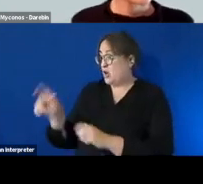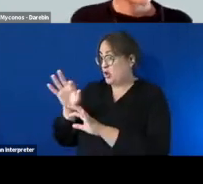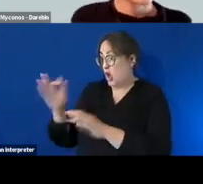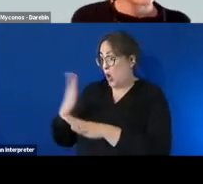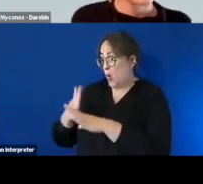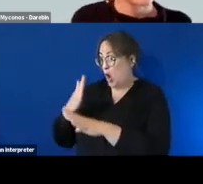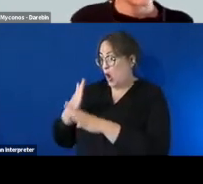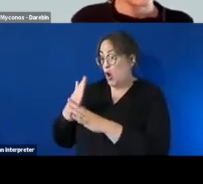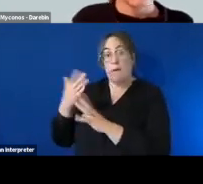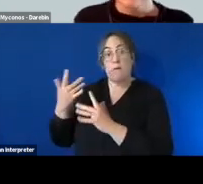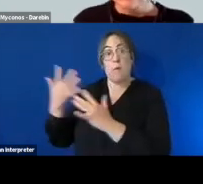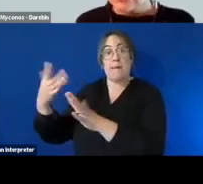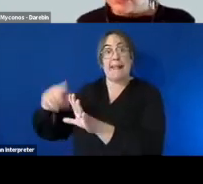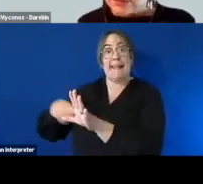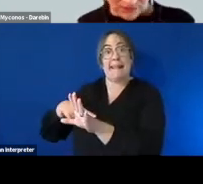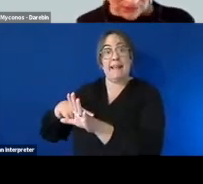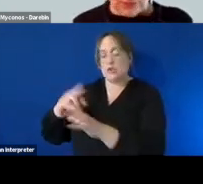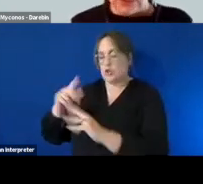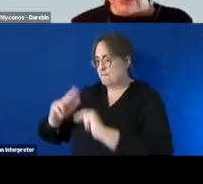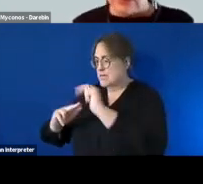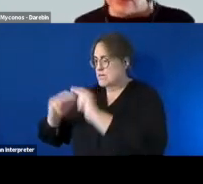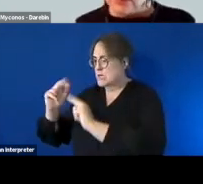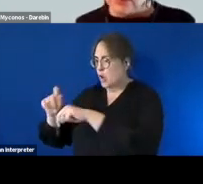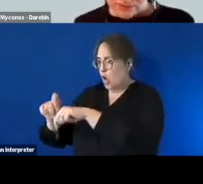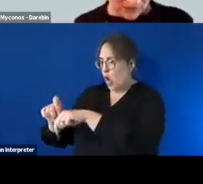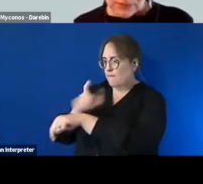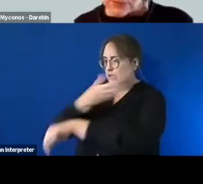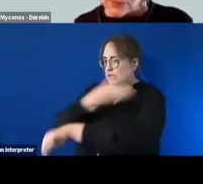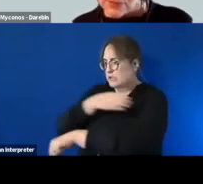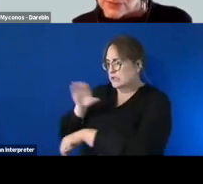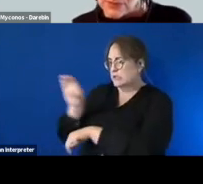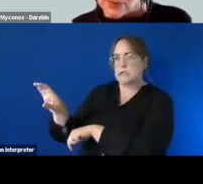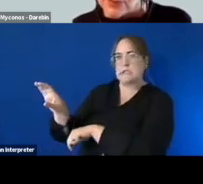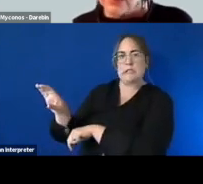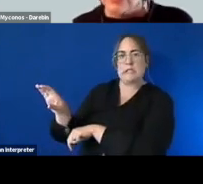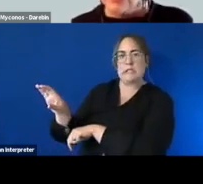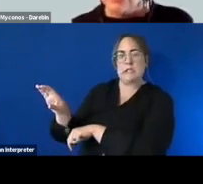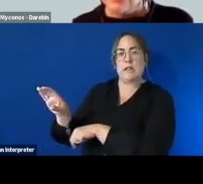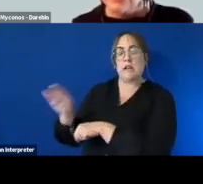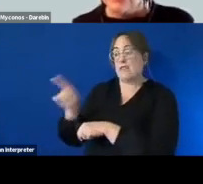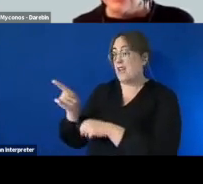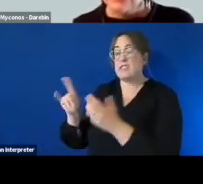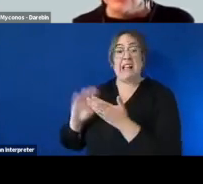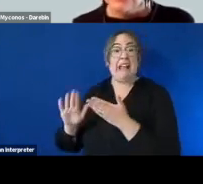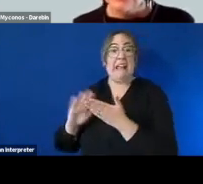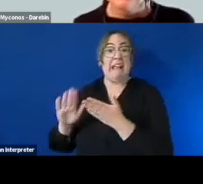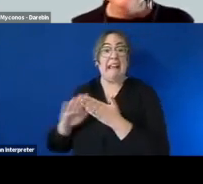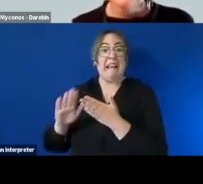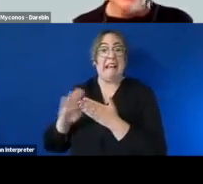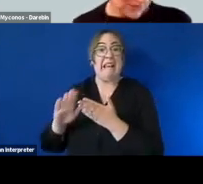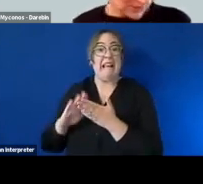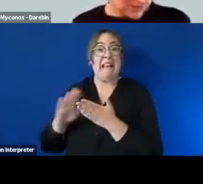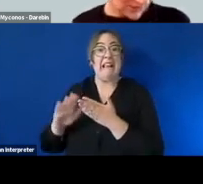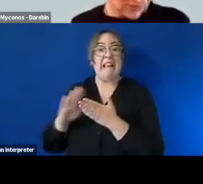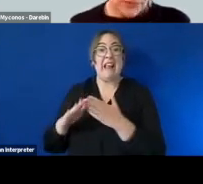it's a it's a matter of just building those confidences up that you know what it's a ten-stage cleaning you know people may laugh but it's probably a ten